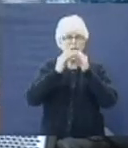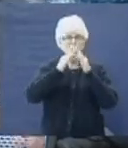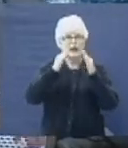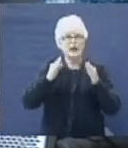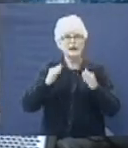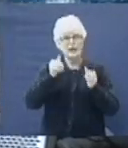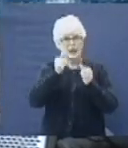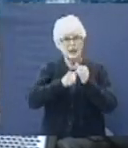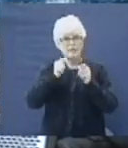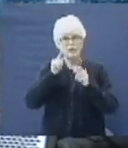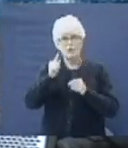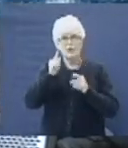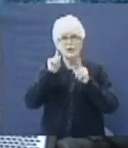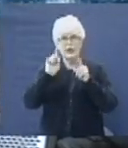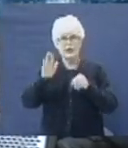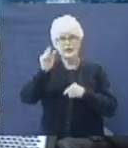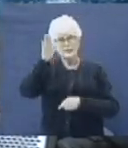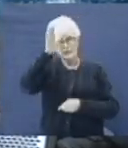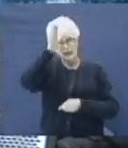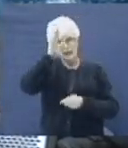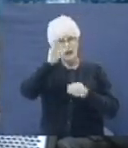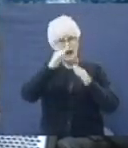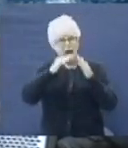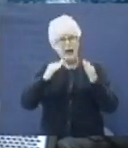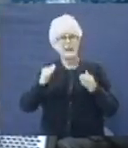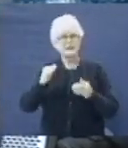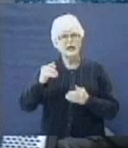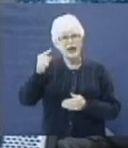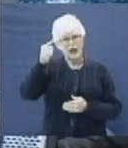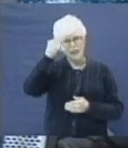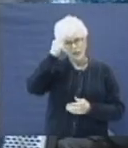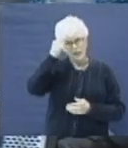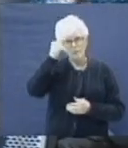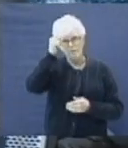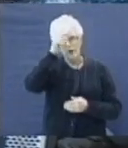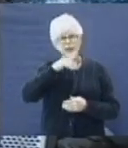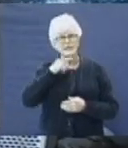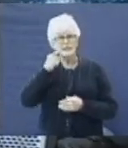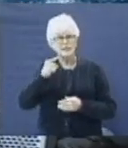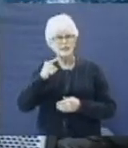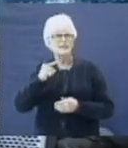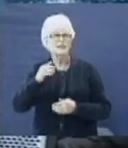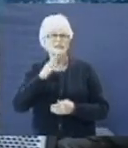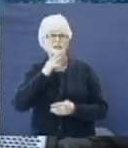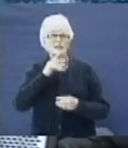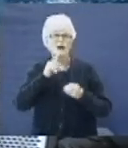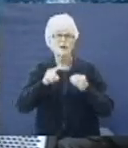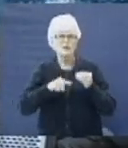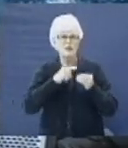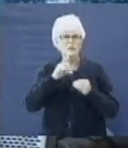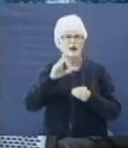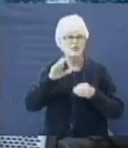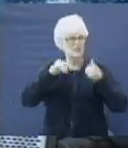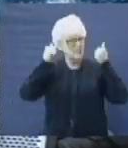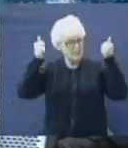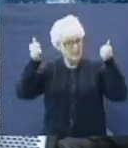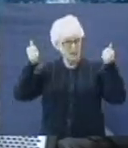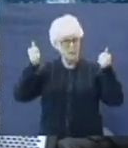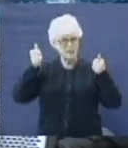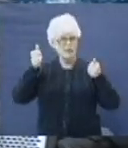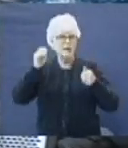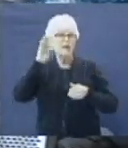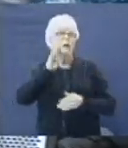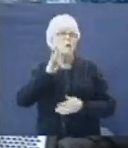every one his day. I believe it was F.B. Meyer that said this refers to their celebration of their